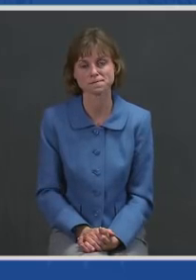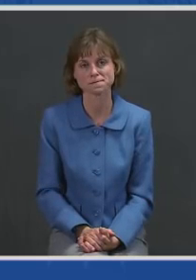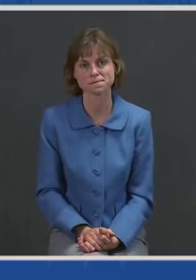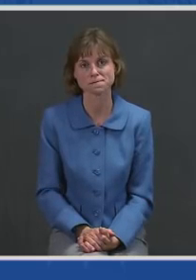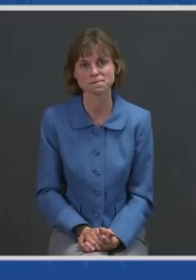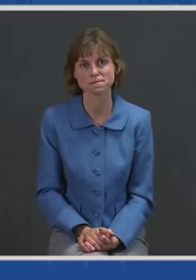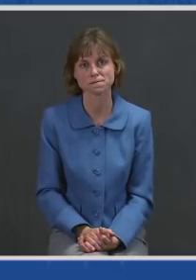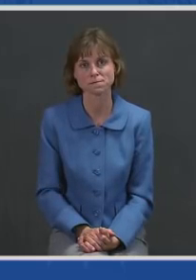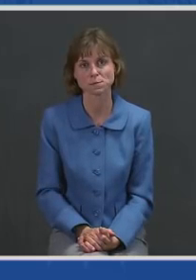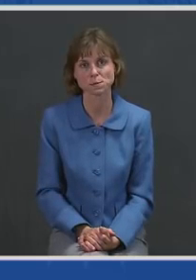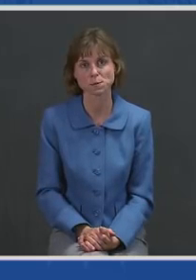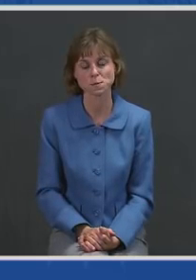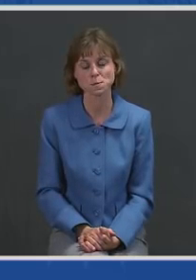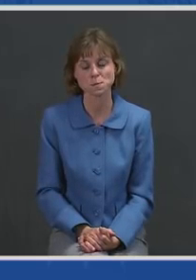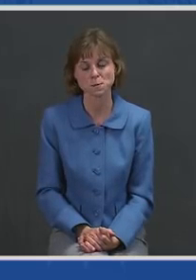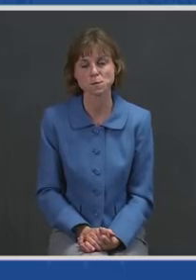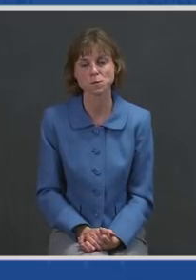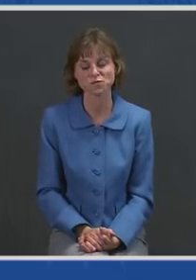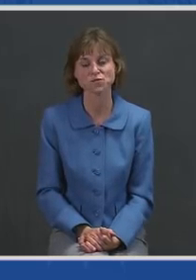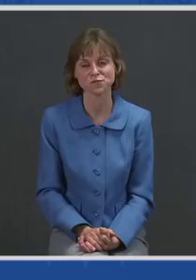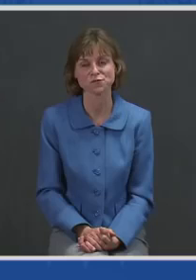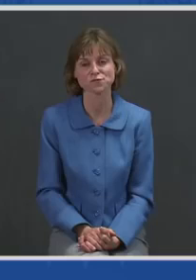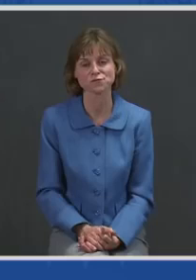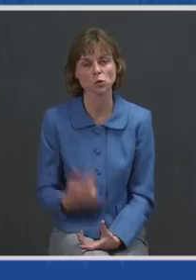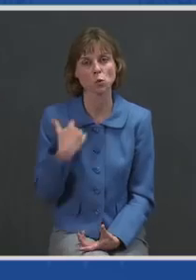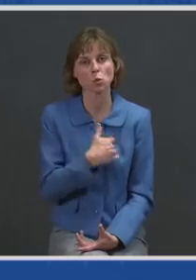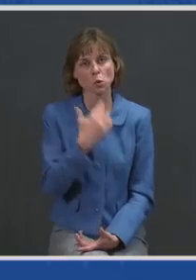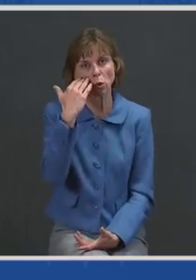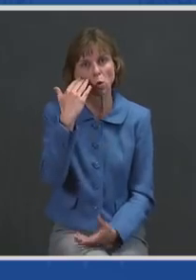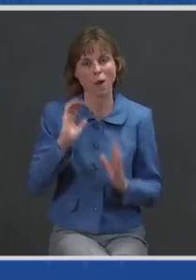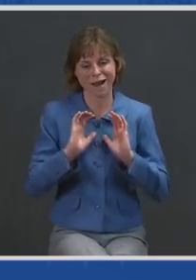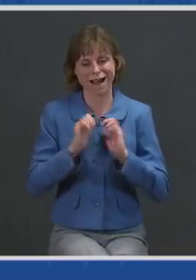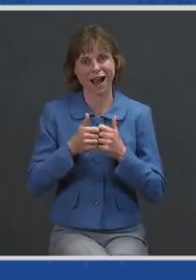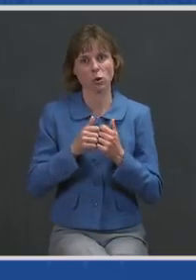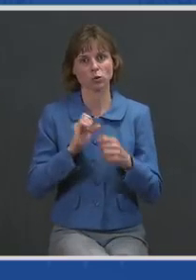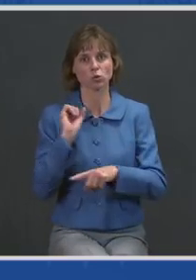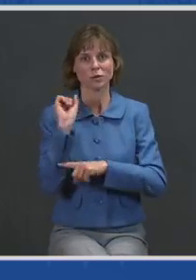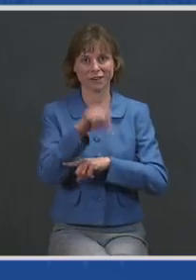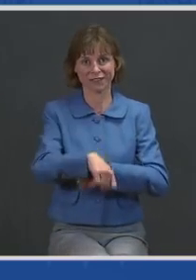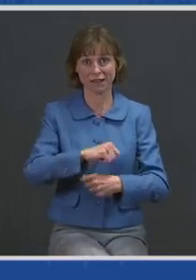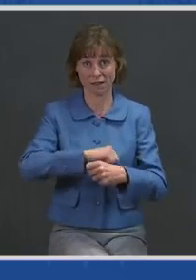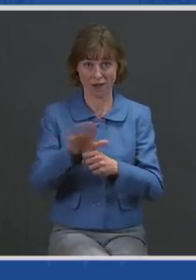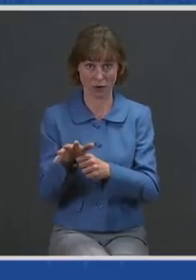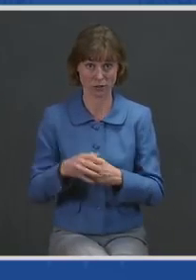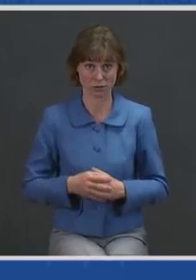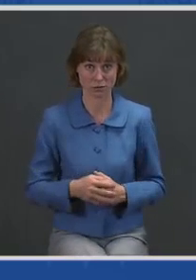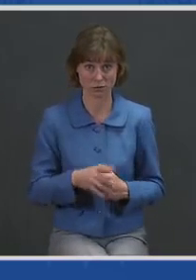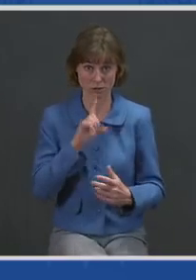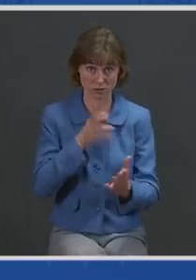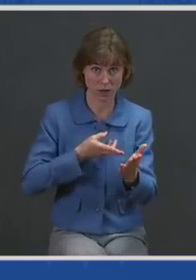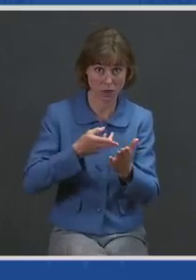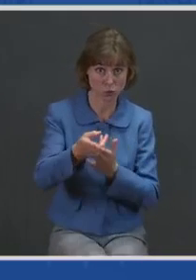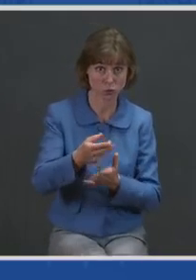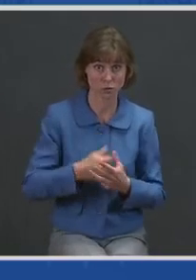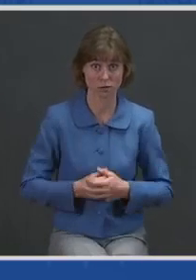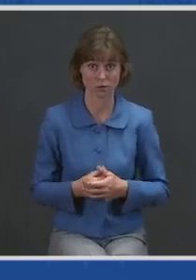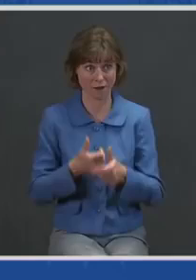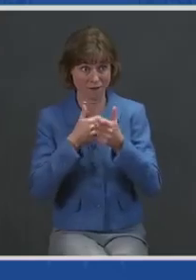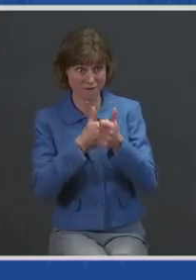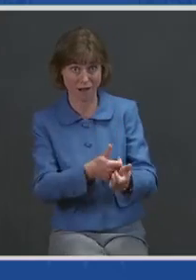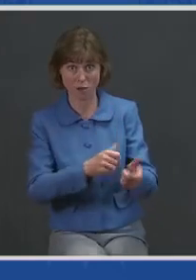Look, we know what we need to do to beat this virus. Tell the truth. Follow the scientists